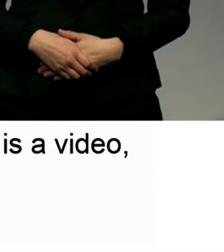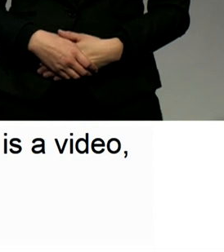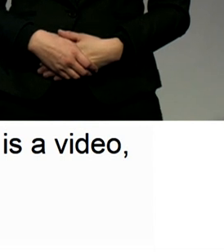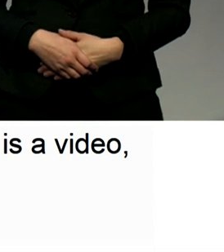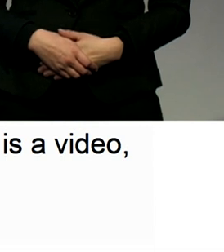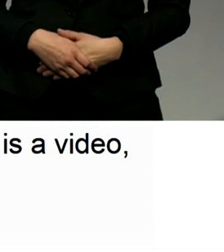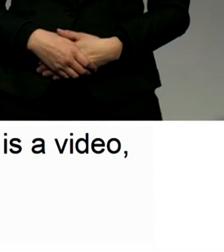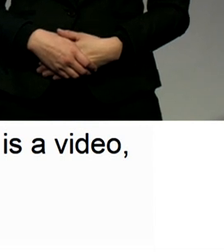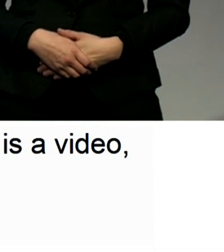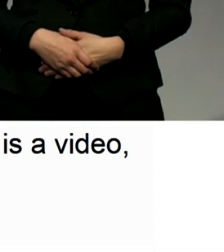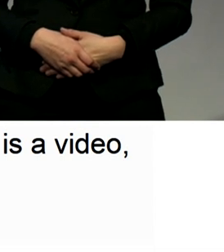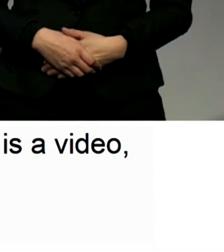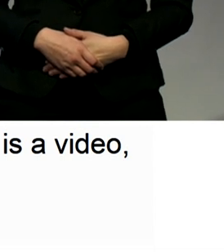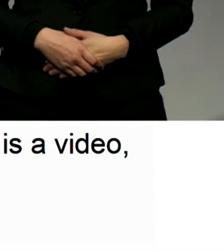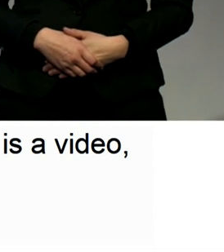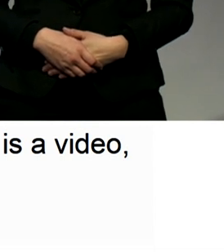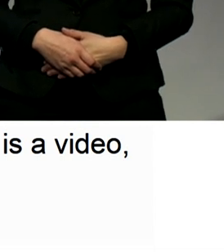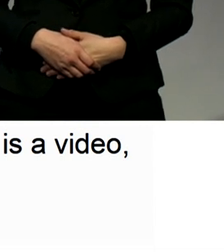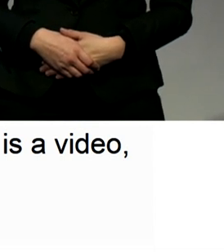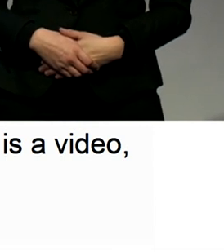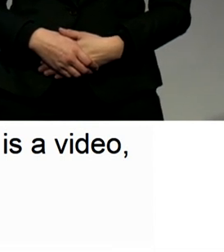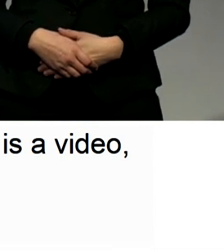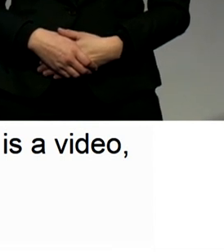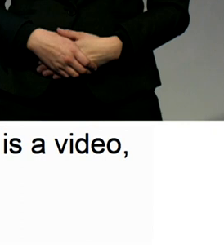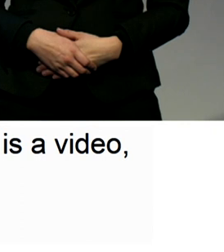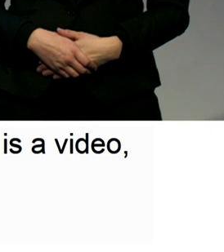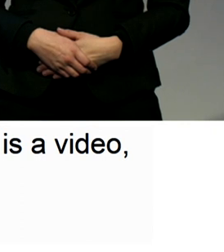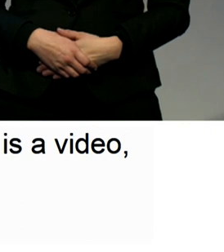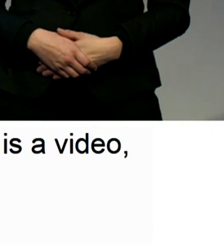and a long winter, and just coming out into a bit of sunlight.